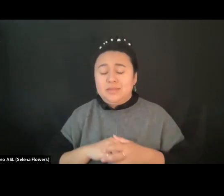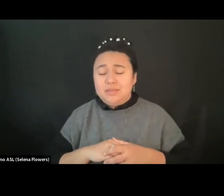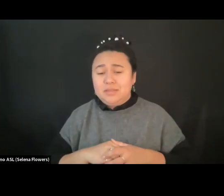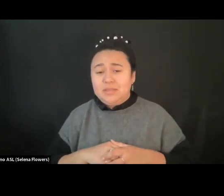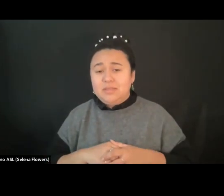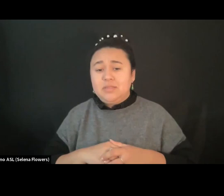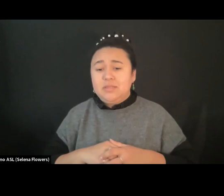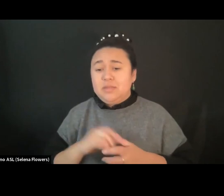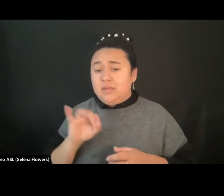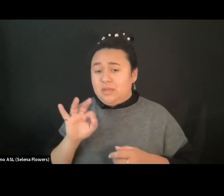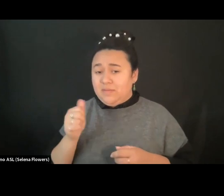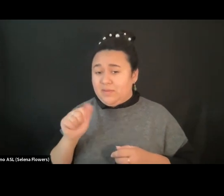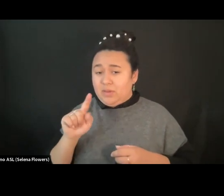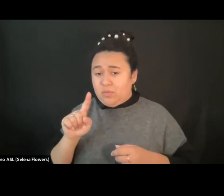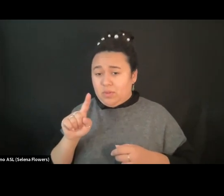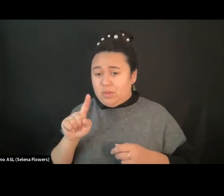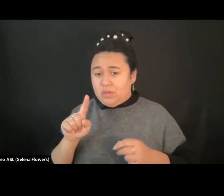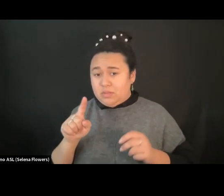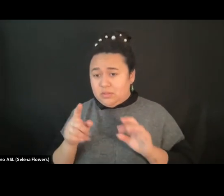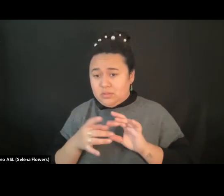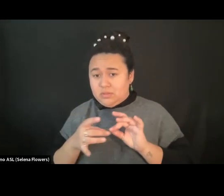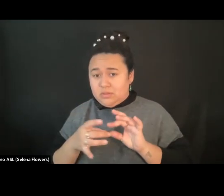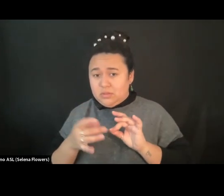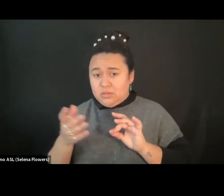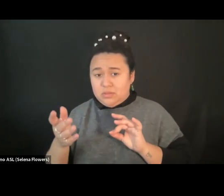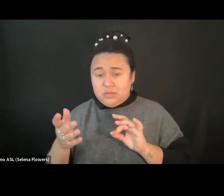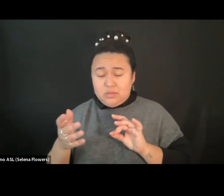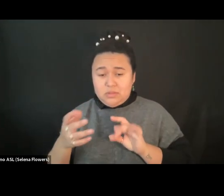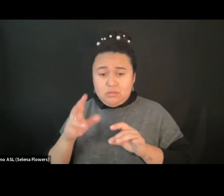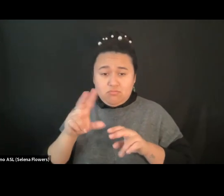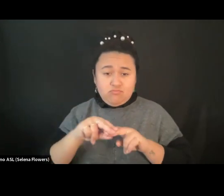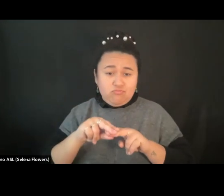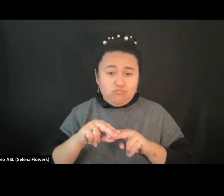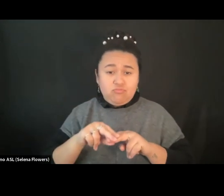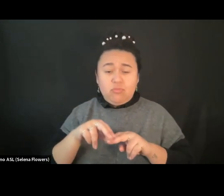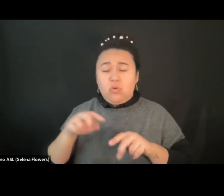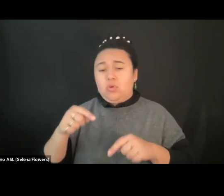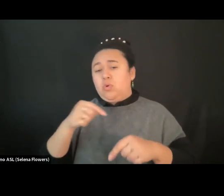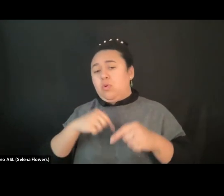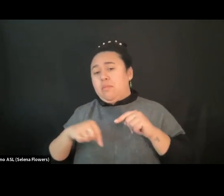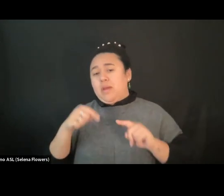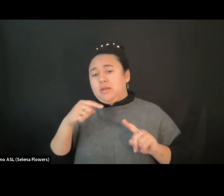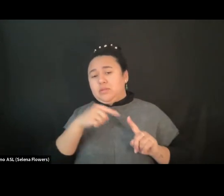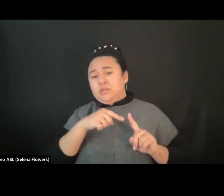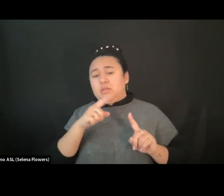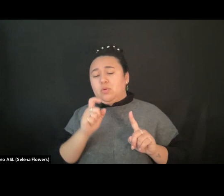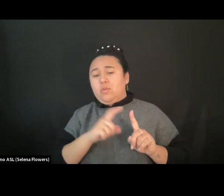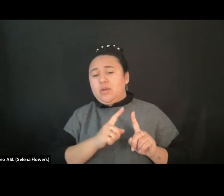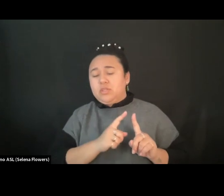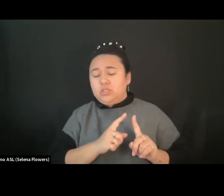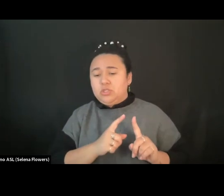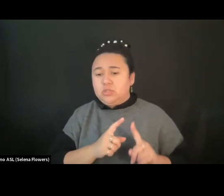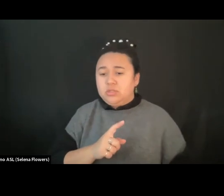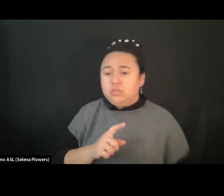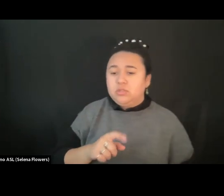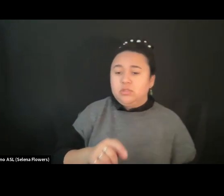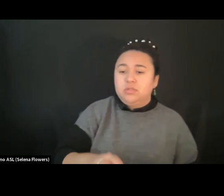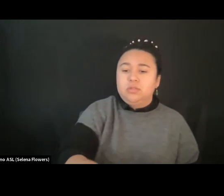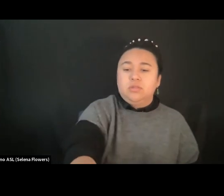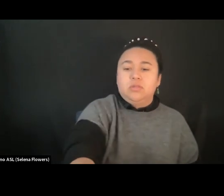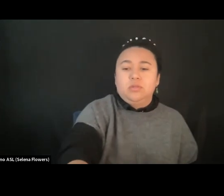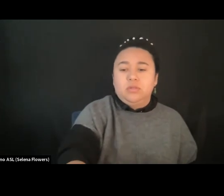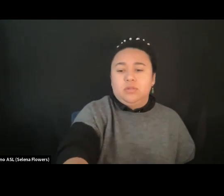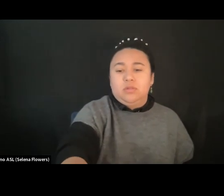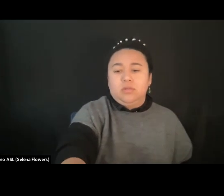I don't know if anyone, any of you want to build on that or go back to the question of, you know. Maybe I would like